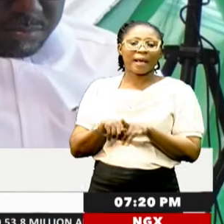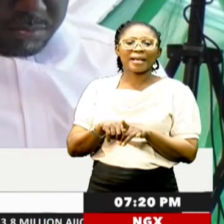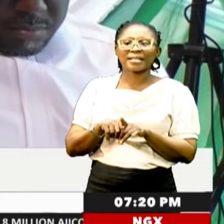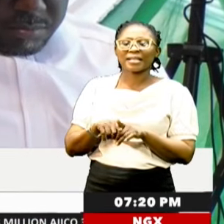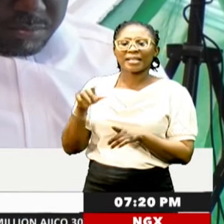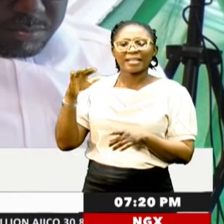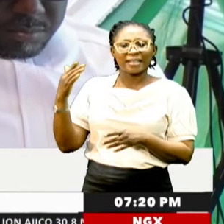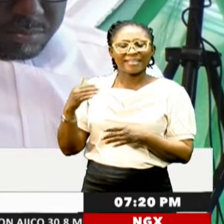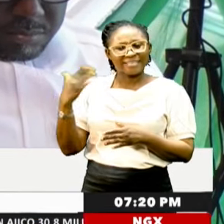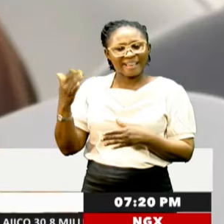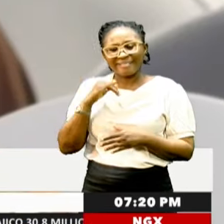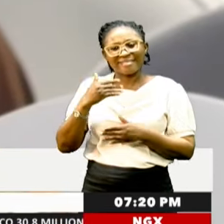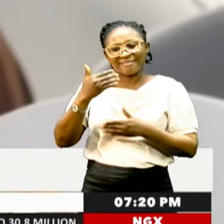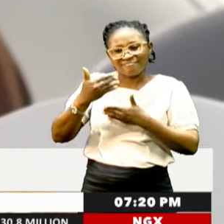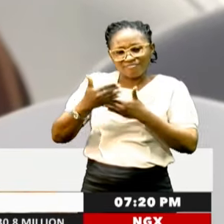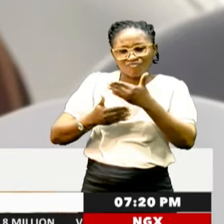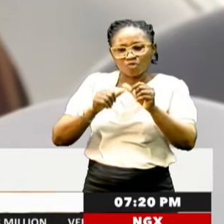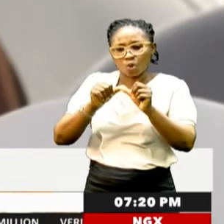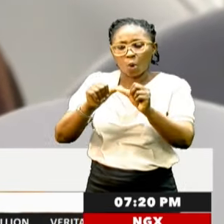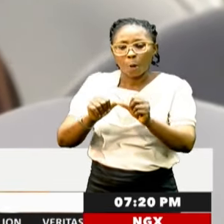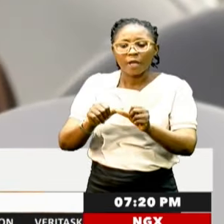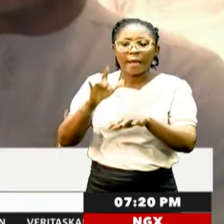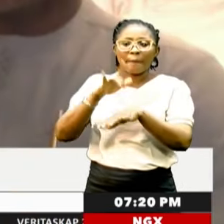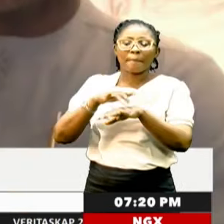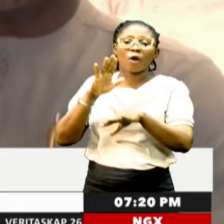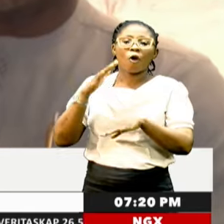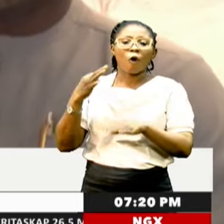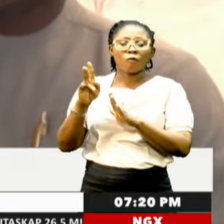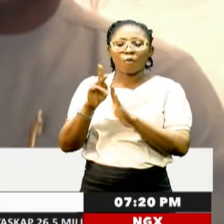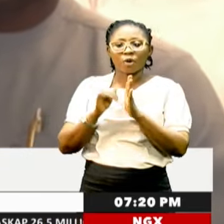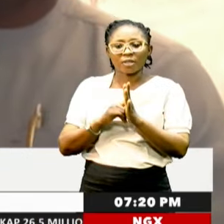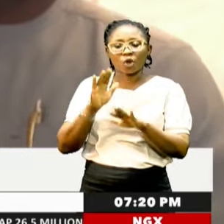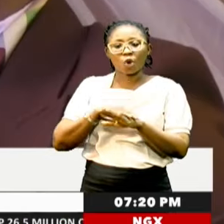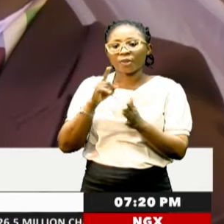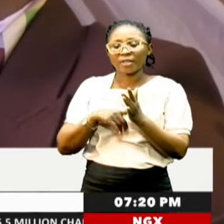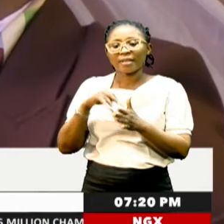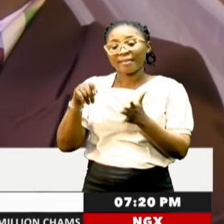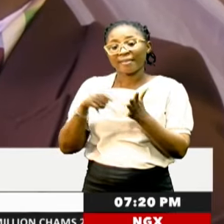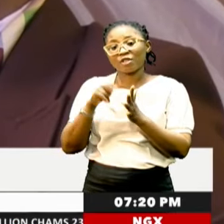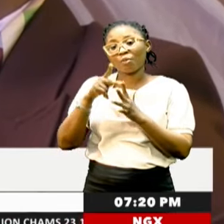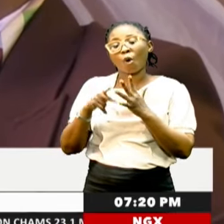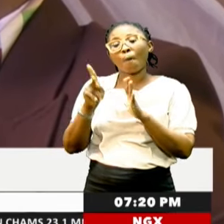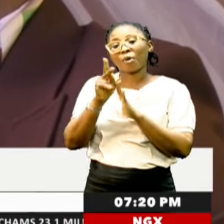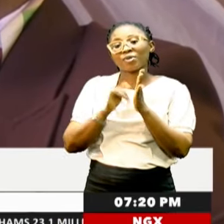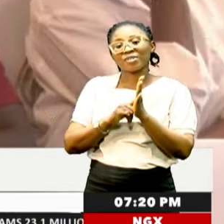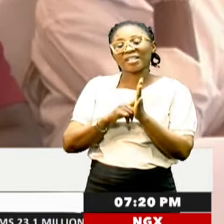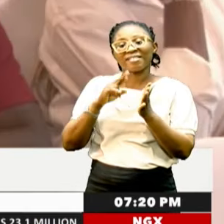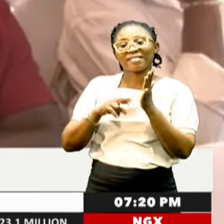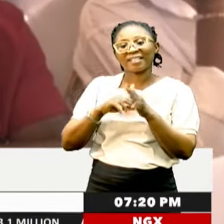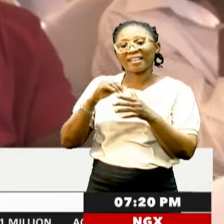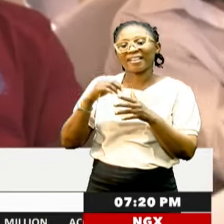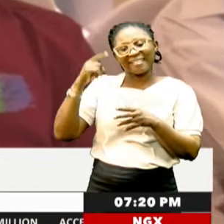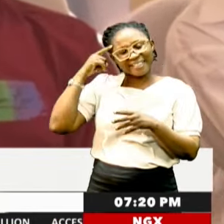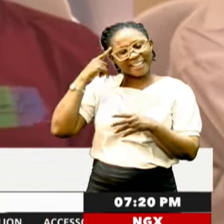gradual but steady impacts of policies on the citizenry. This public policy advocacy and research think tank